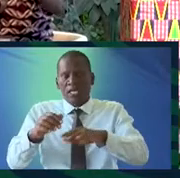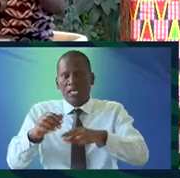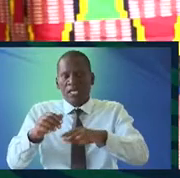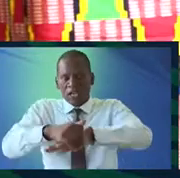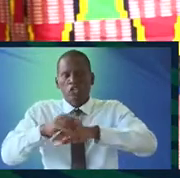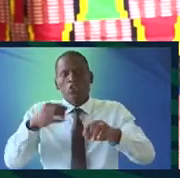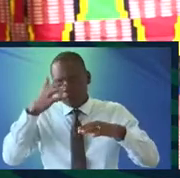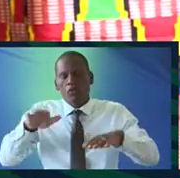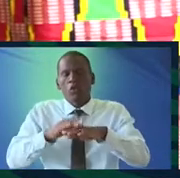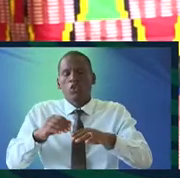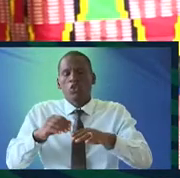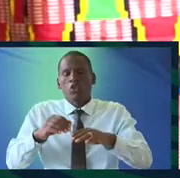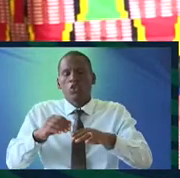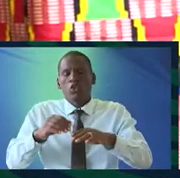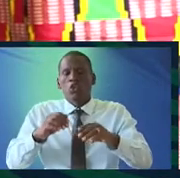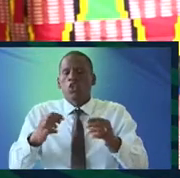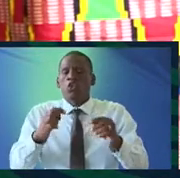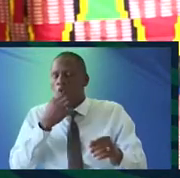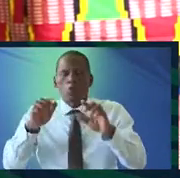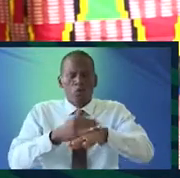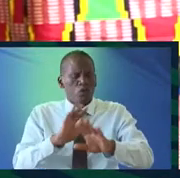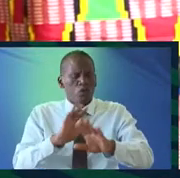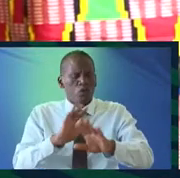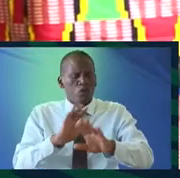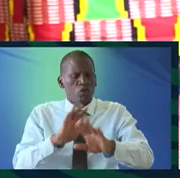good Doluo or your good